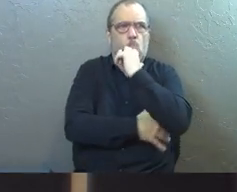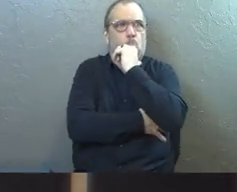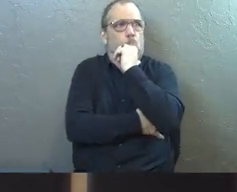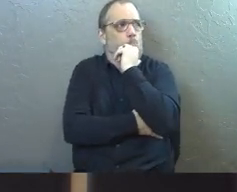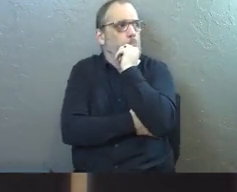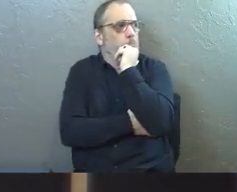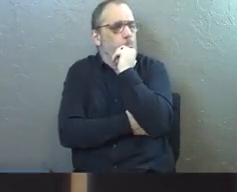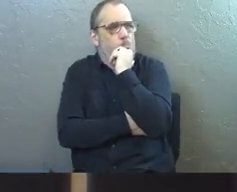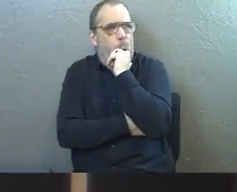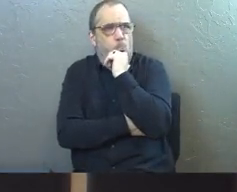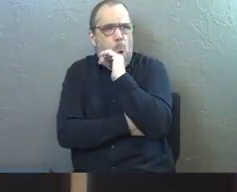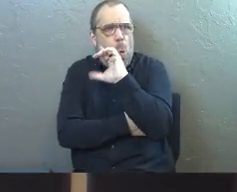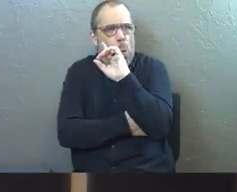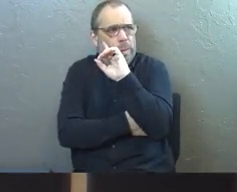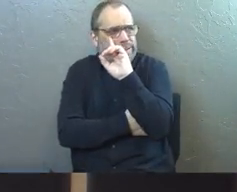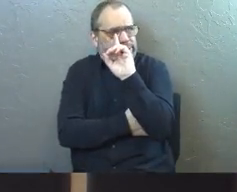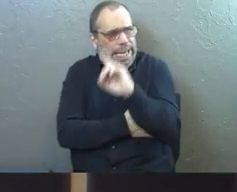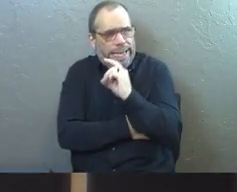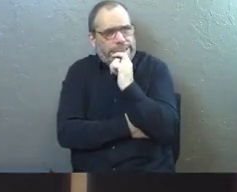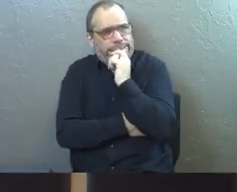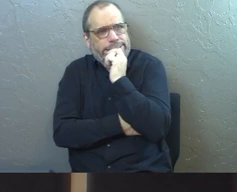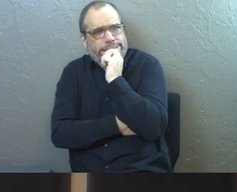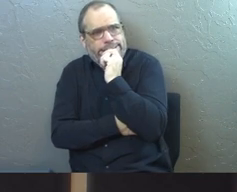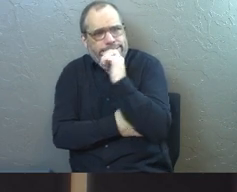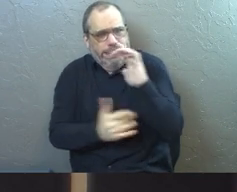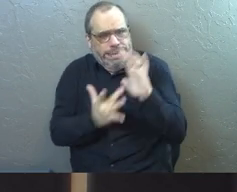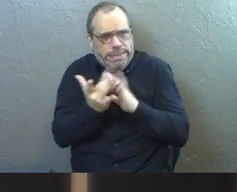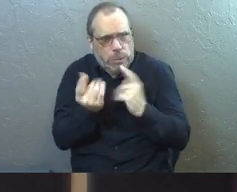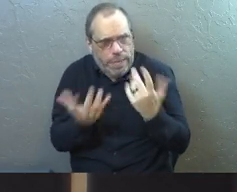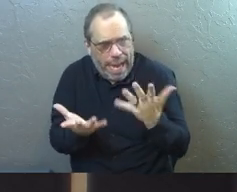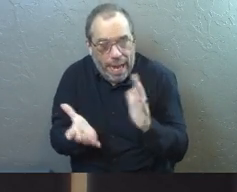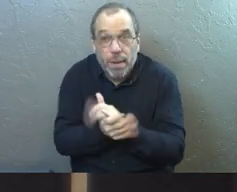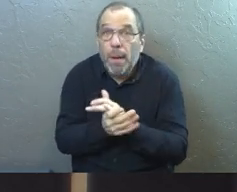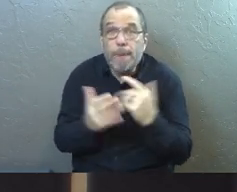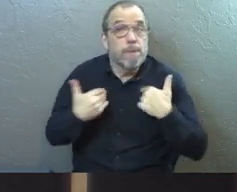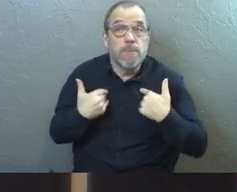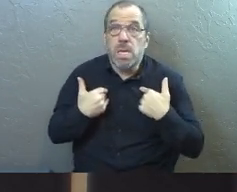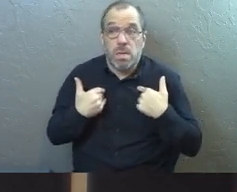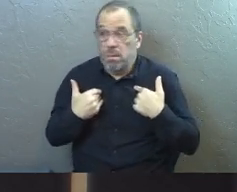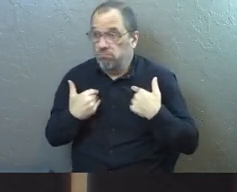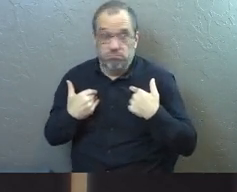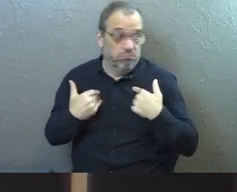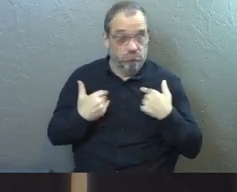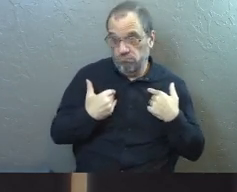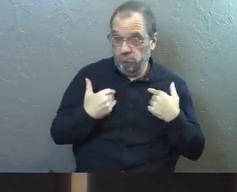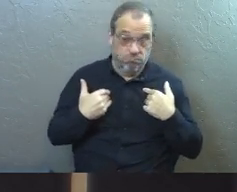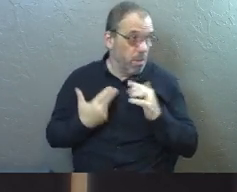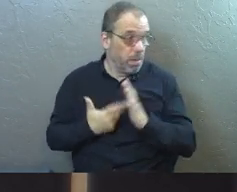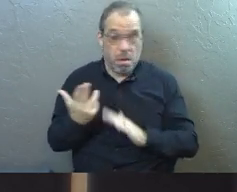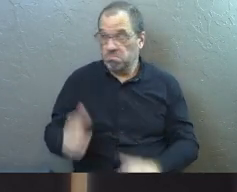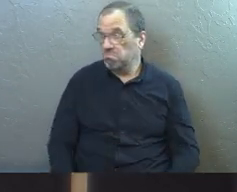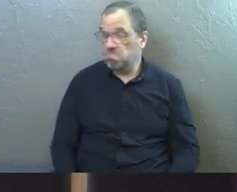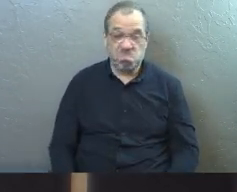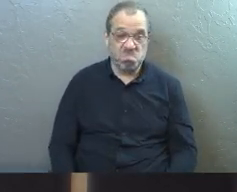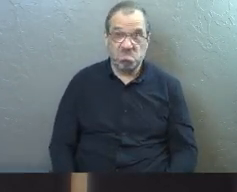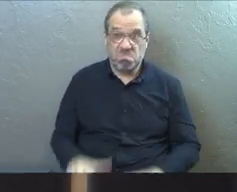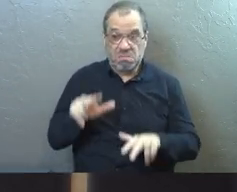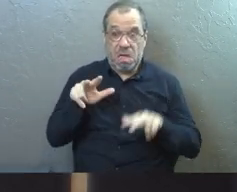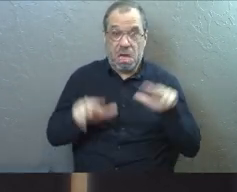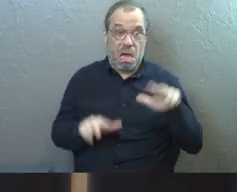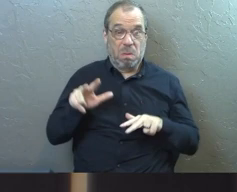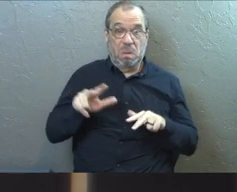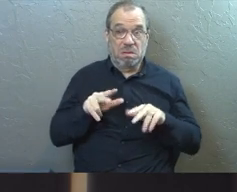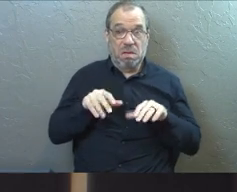dang, you know, you know, what's Jesus going to do? And I'm like, I'm the person, I'll be honest with you, like awkward